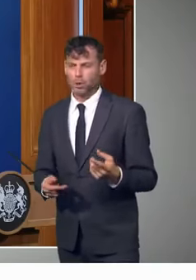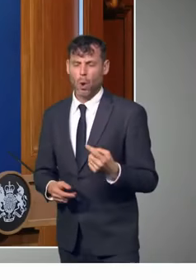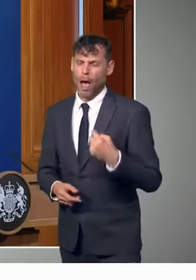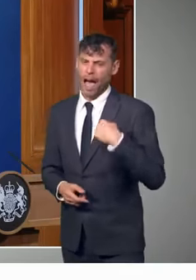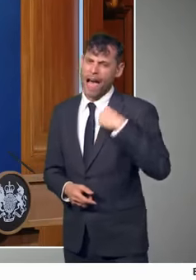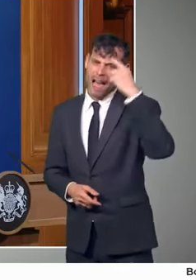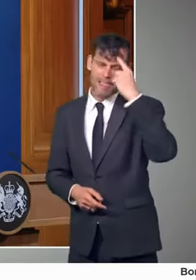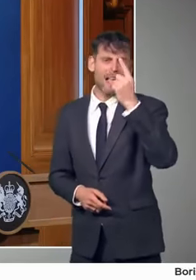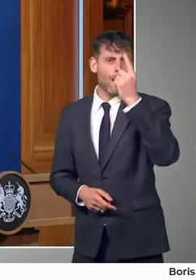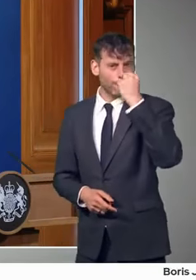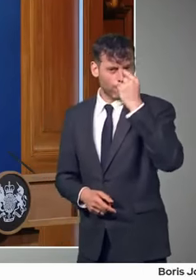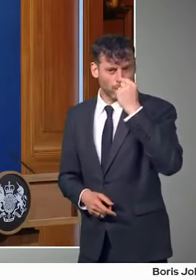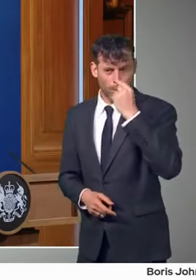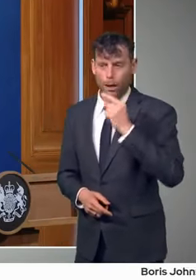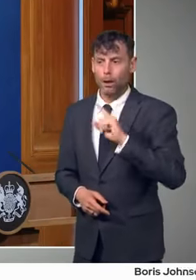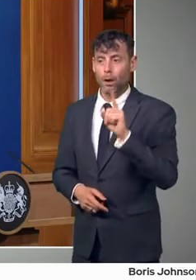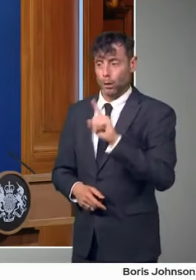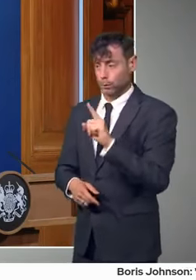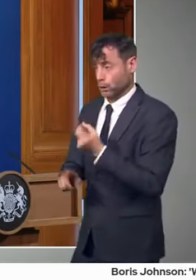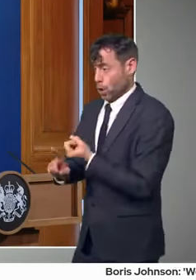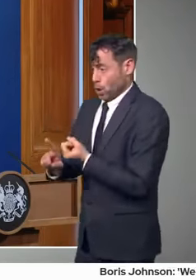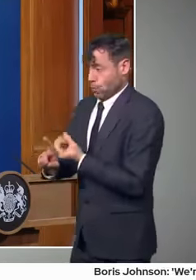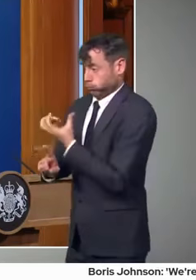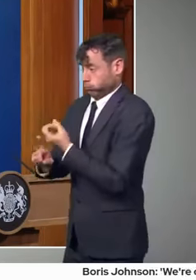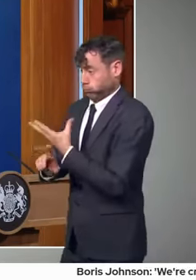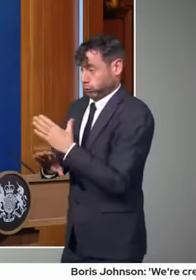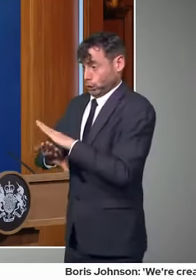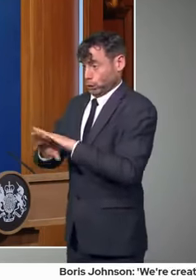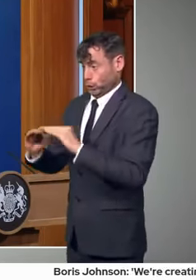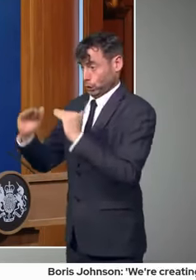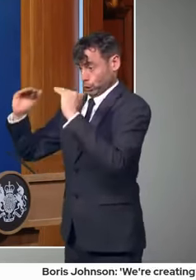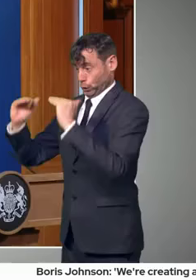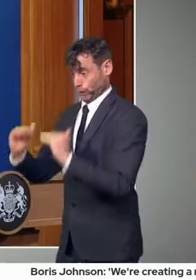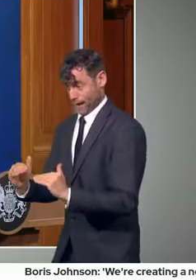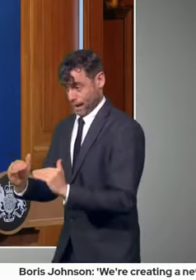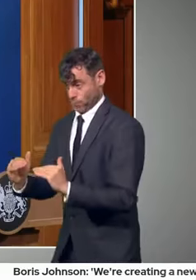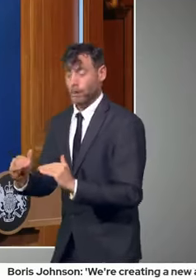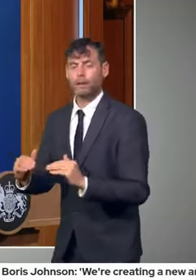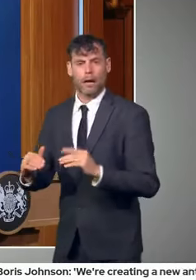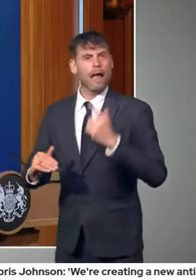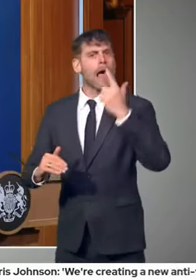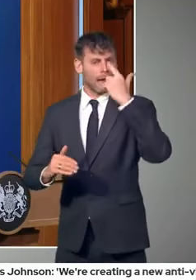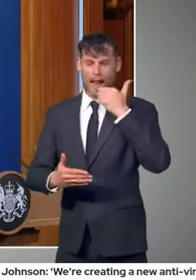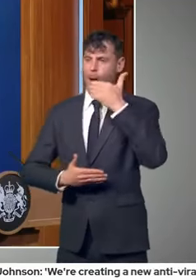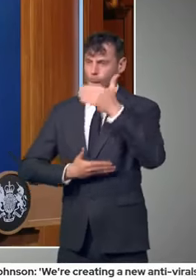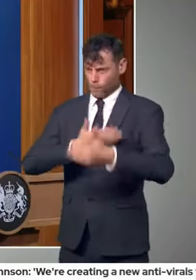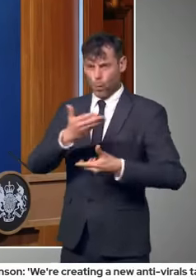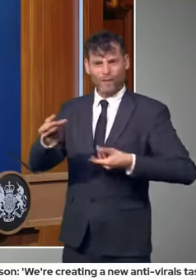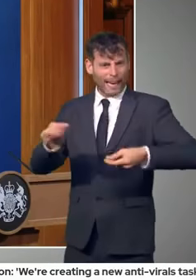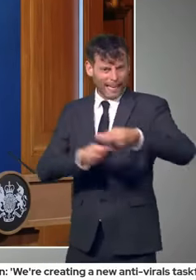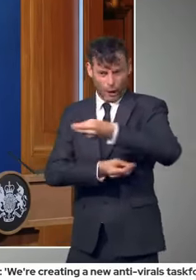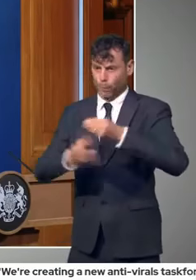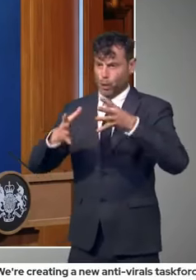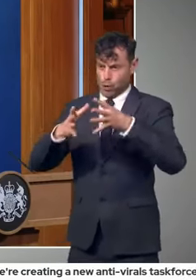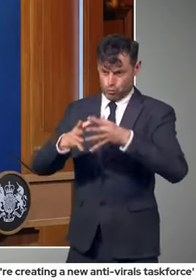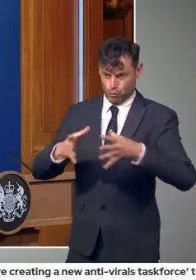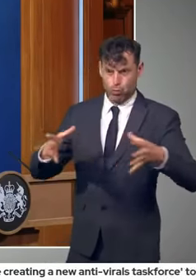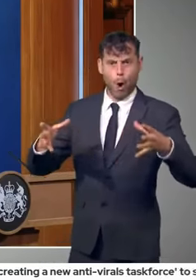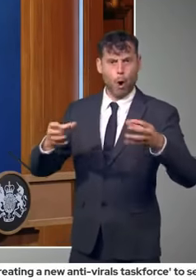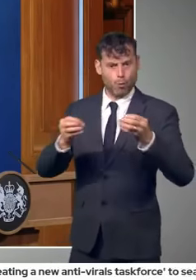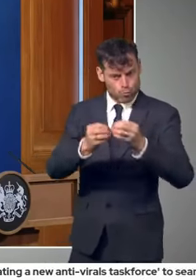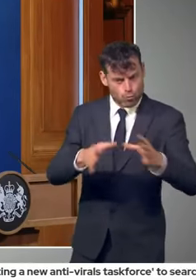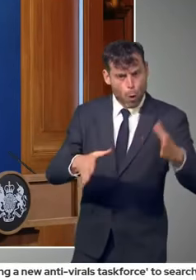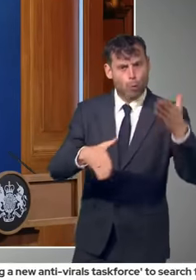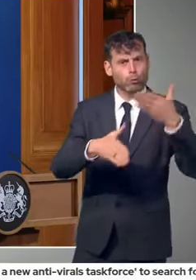and building back better and tackling climate change. We can do both together. In fact, I think we must do both together. I want the UK